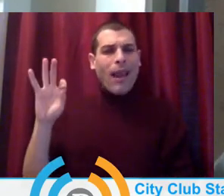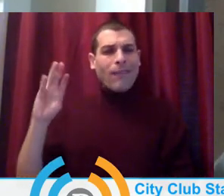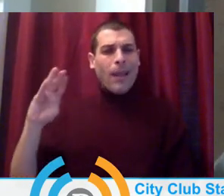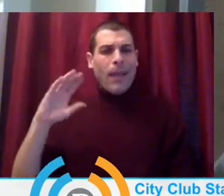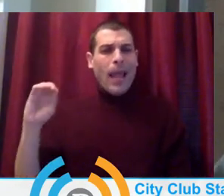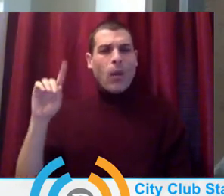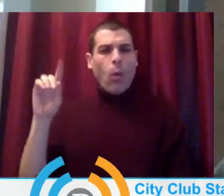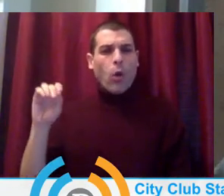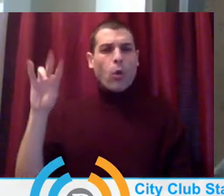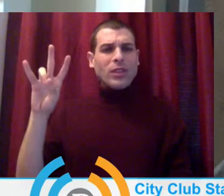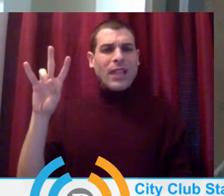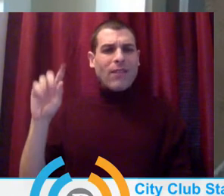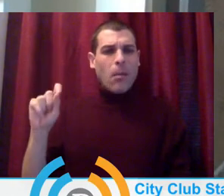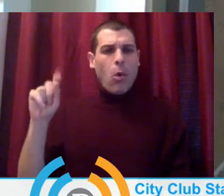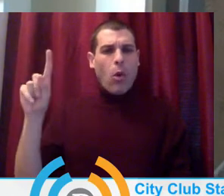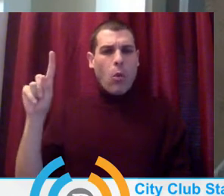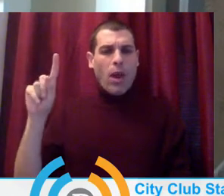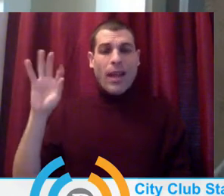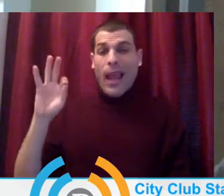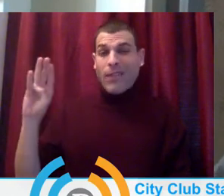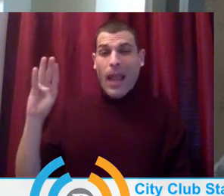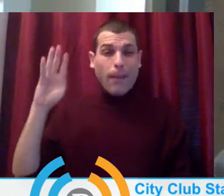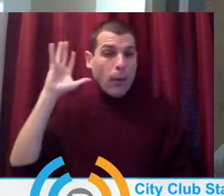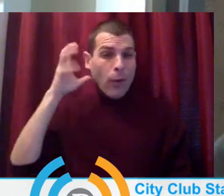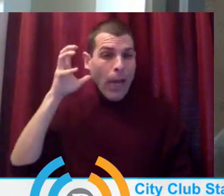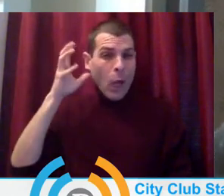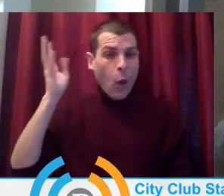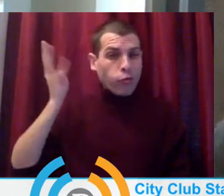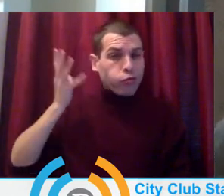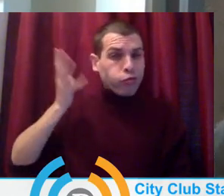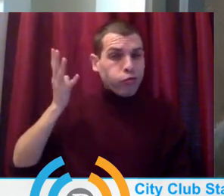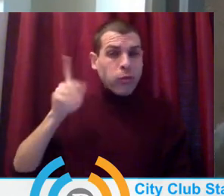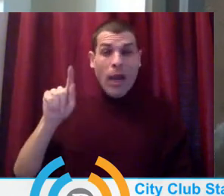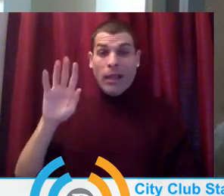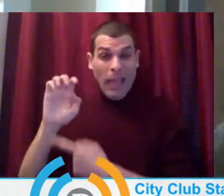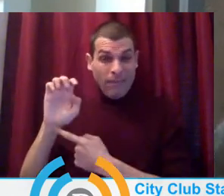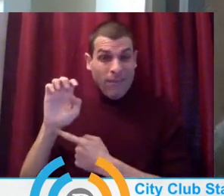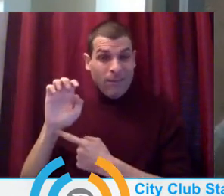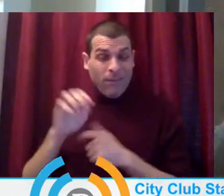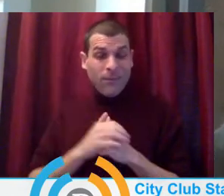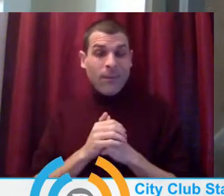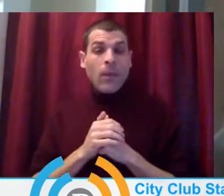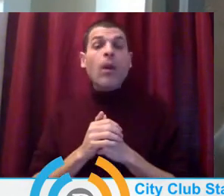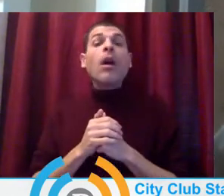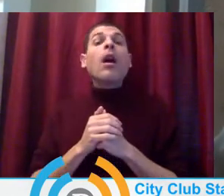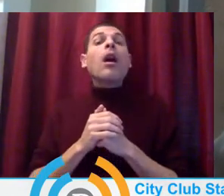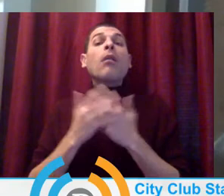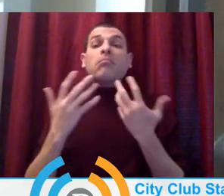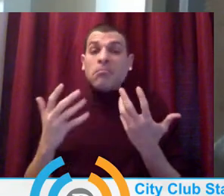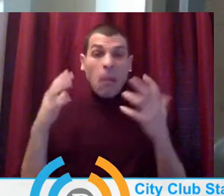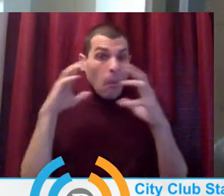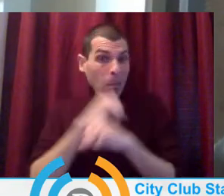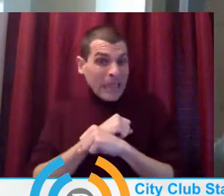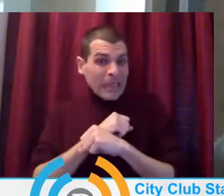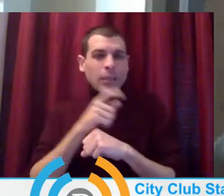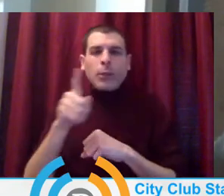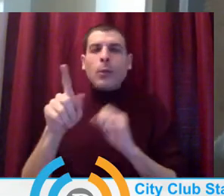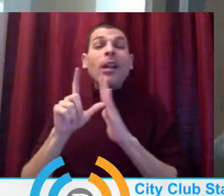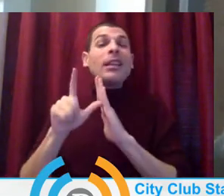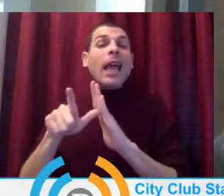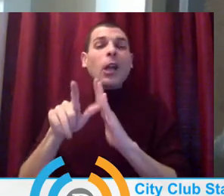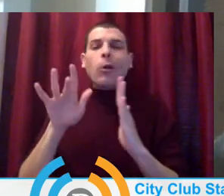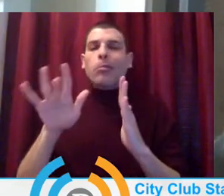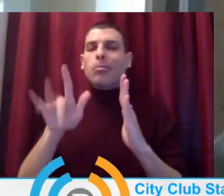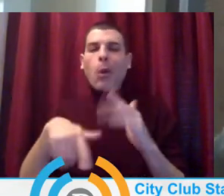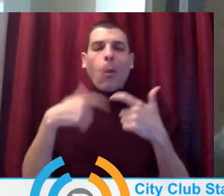.1 FM, where they're broadcast live. Or you can catch them later on demand on our YouTube channel and